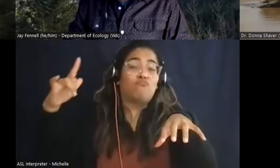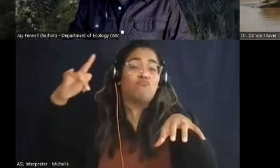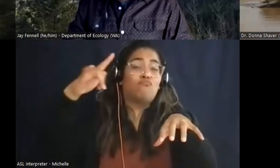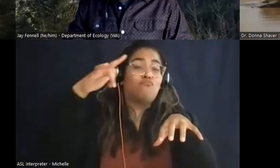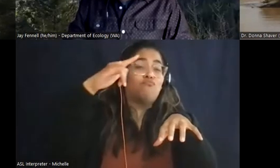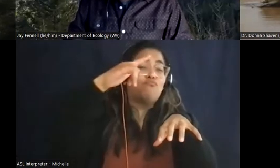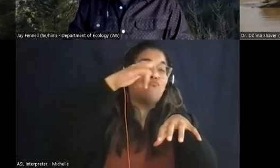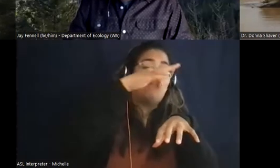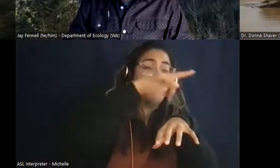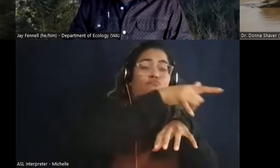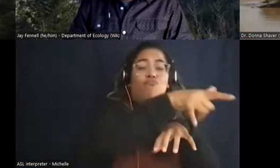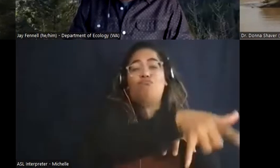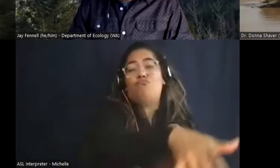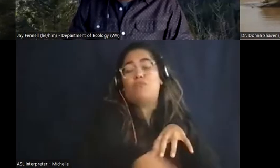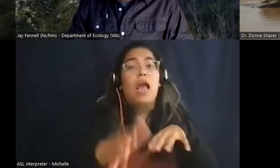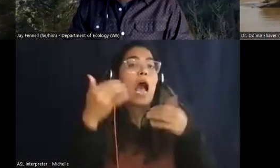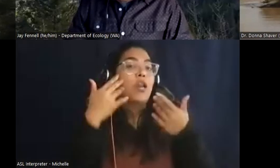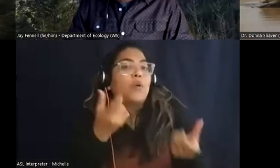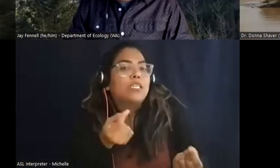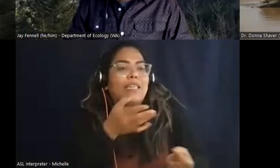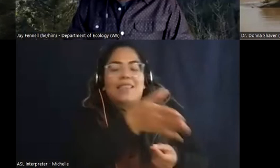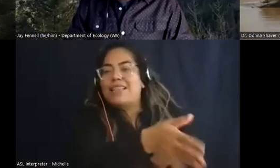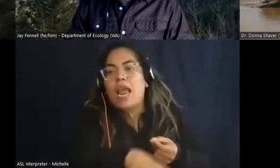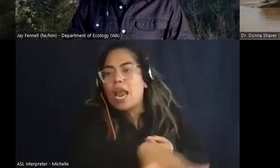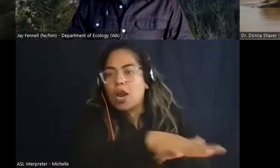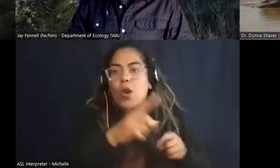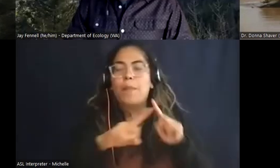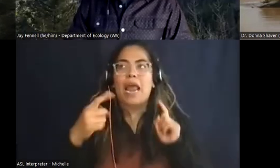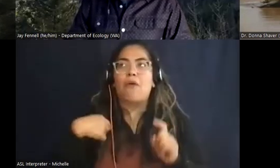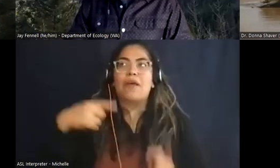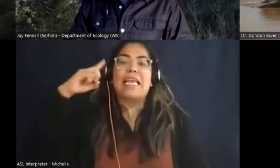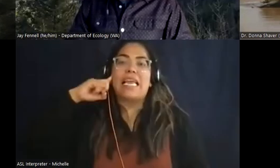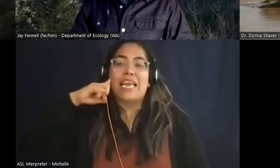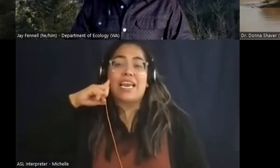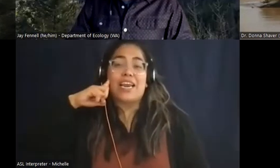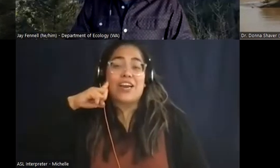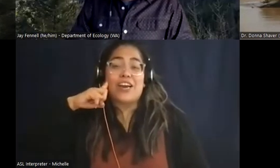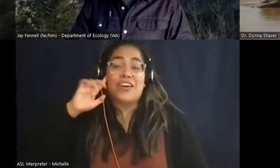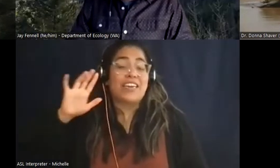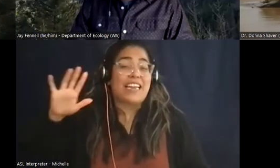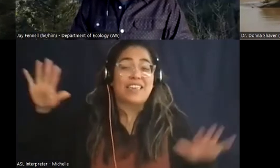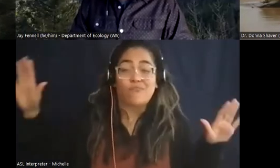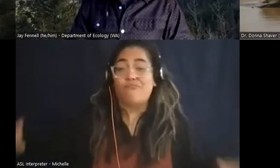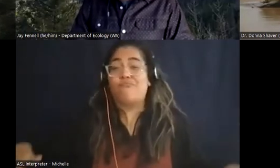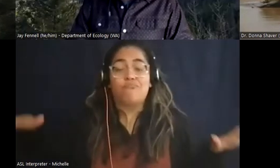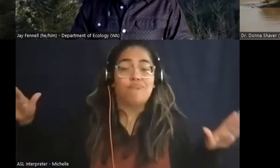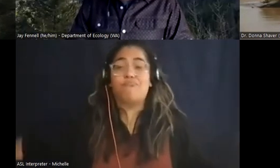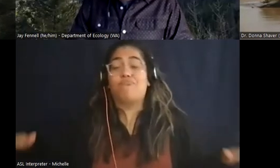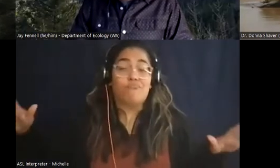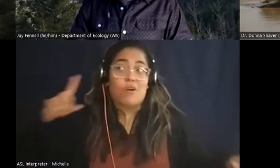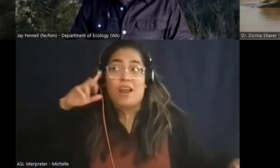know what it did there, but I would hear its gigantic wings flapping. And